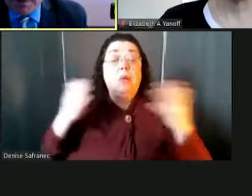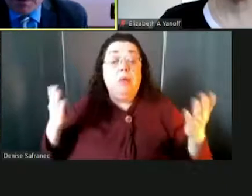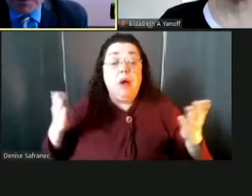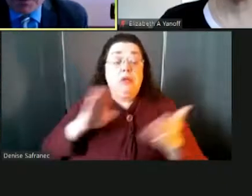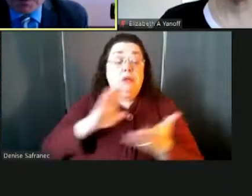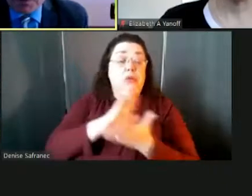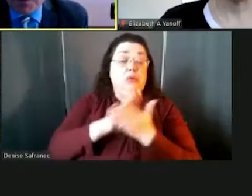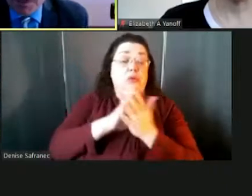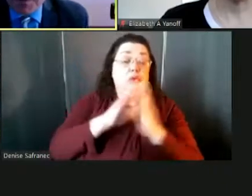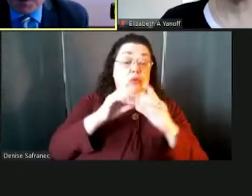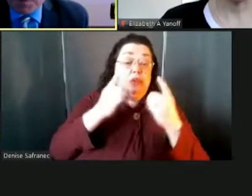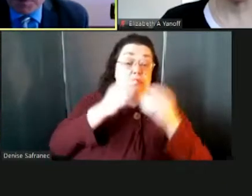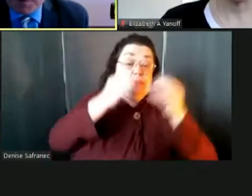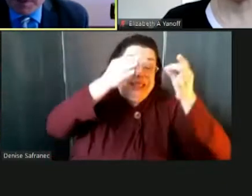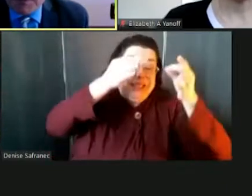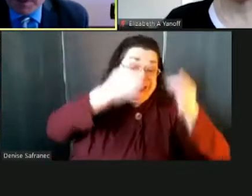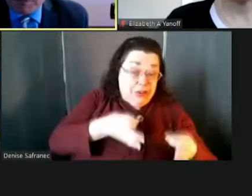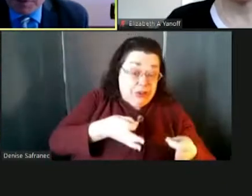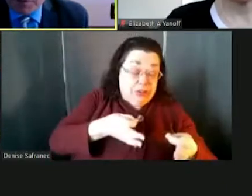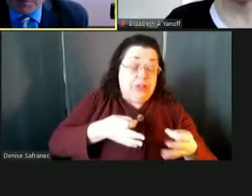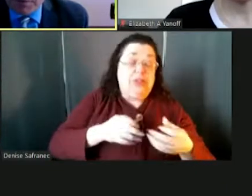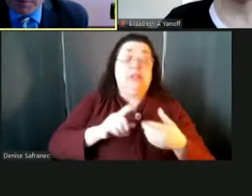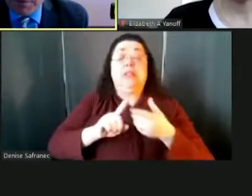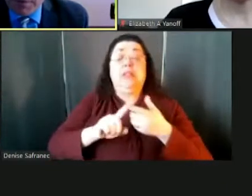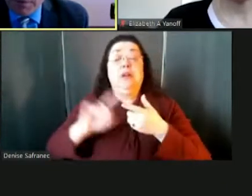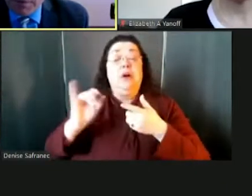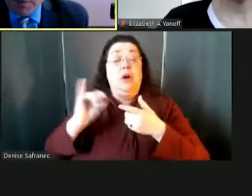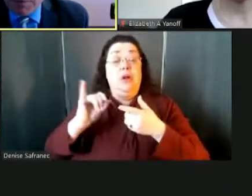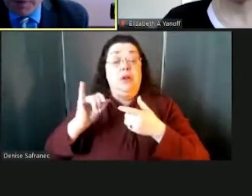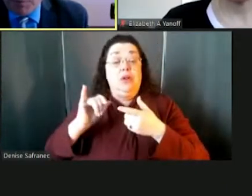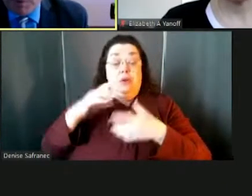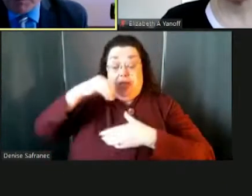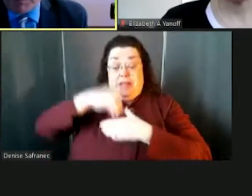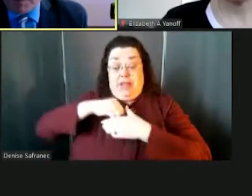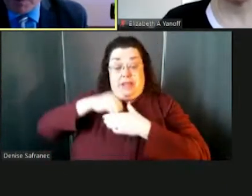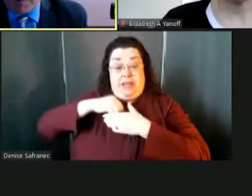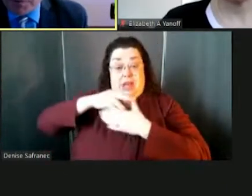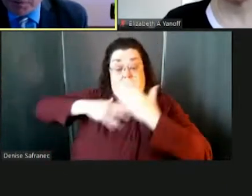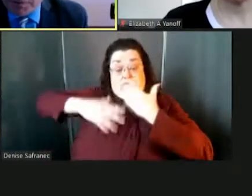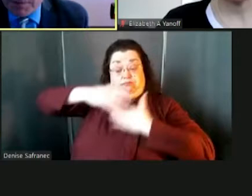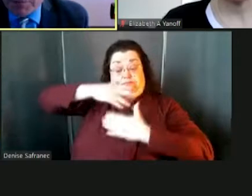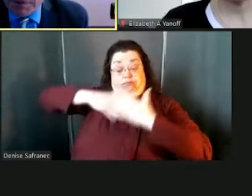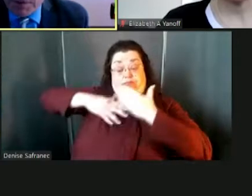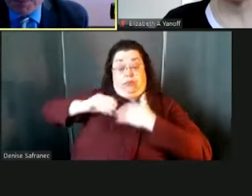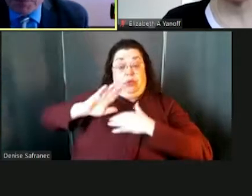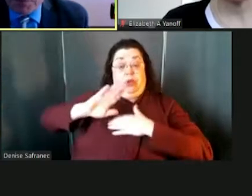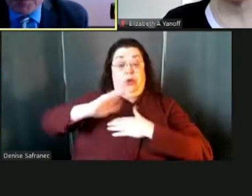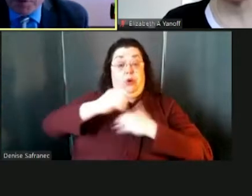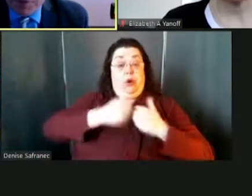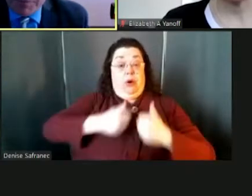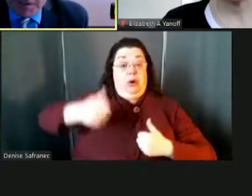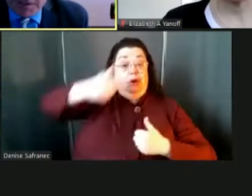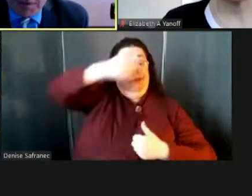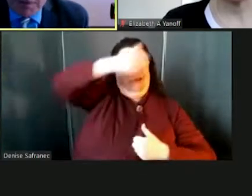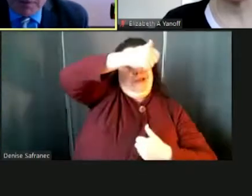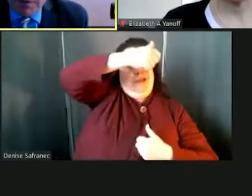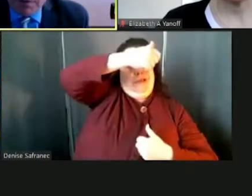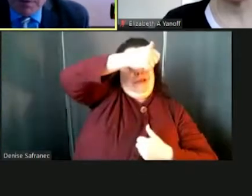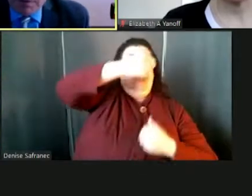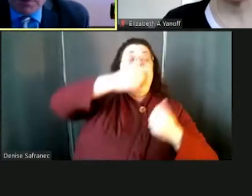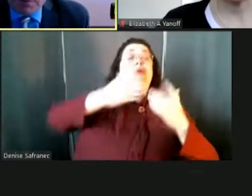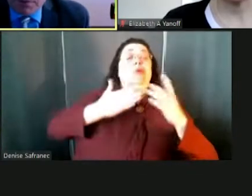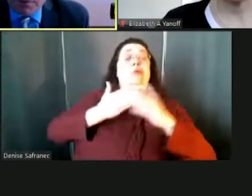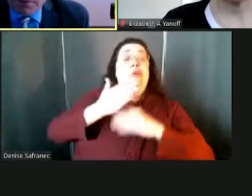and also to be able to communicate effectively internally with everyone from your administrative team to your board of education